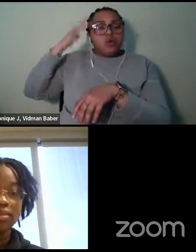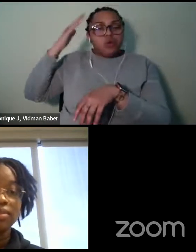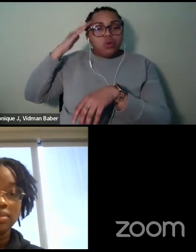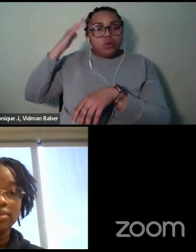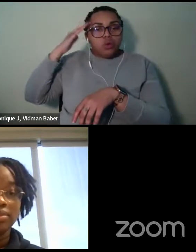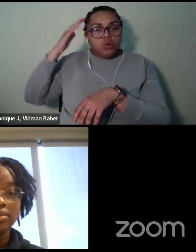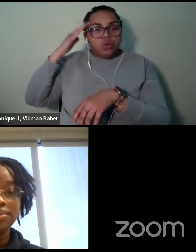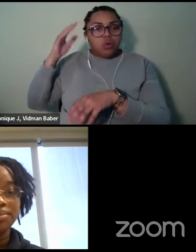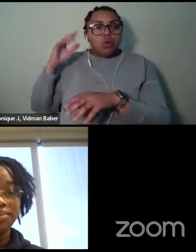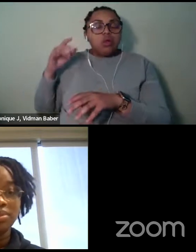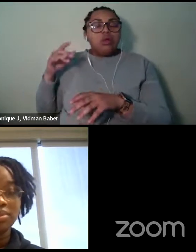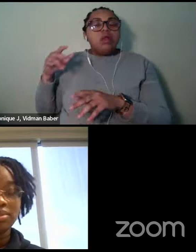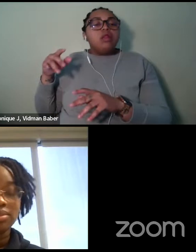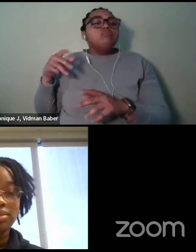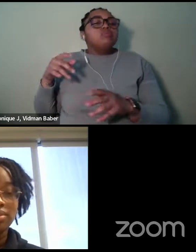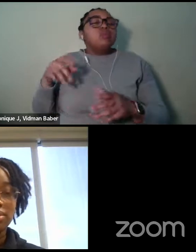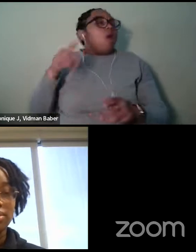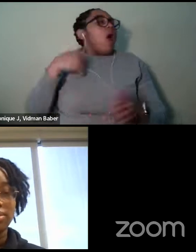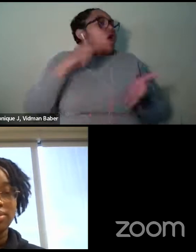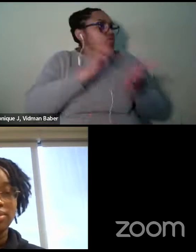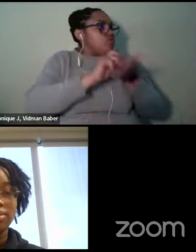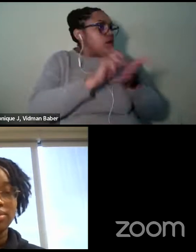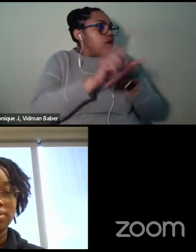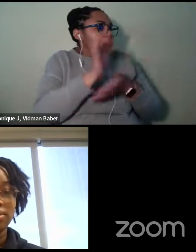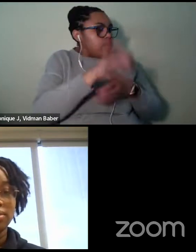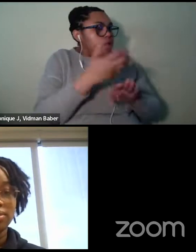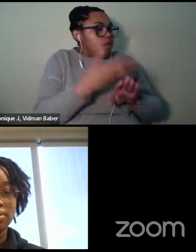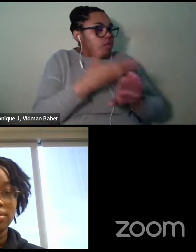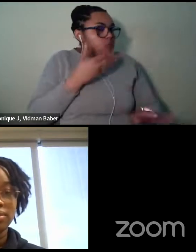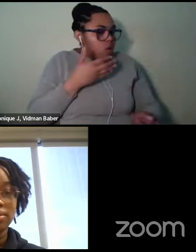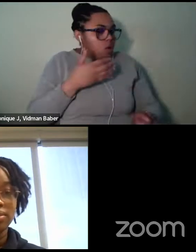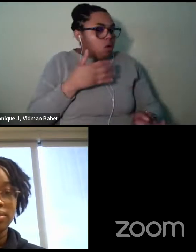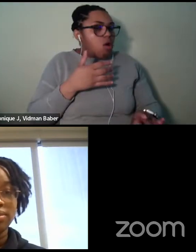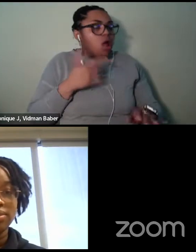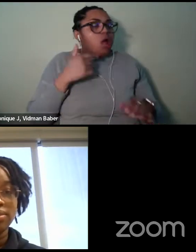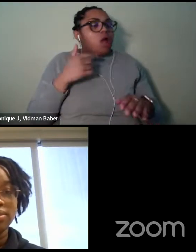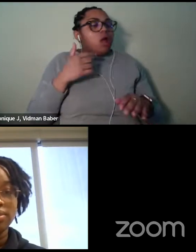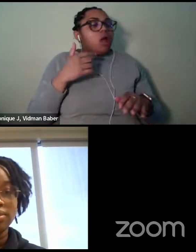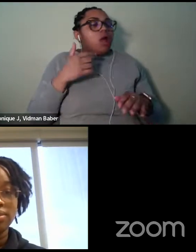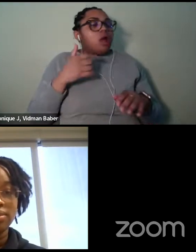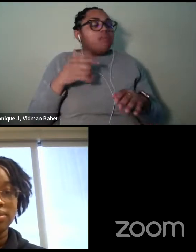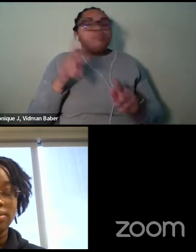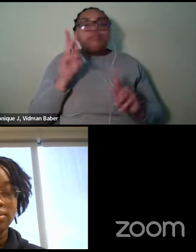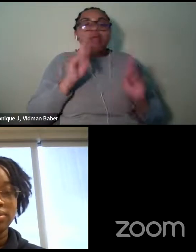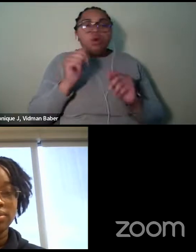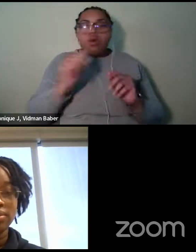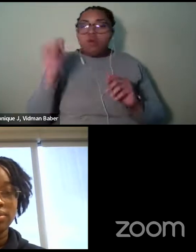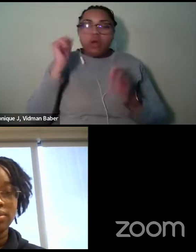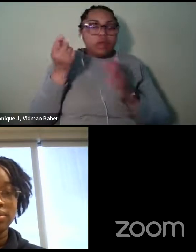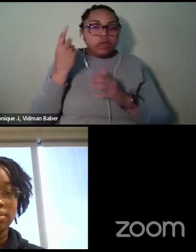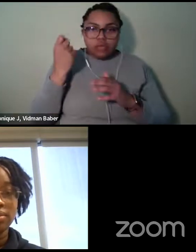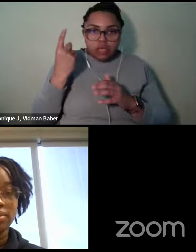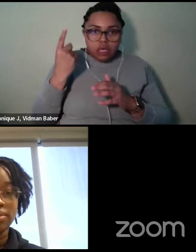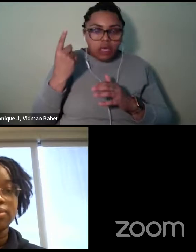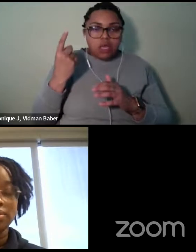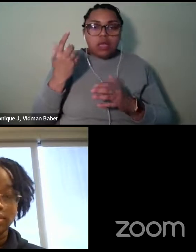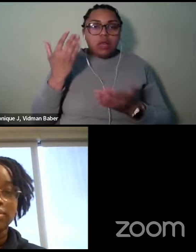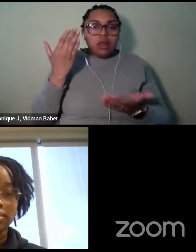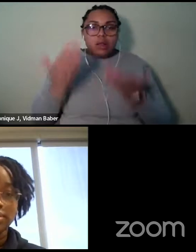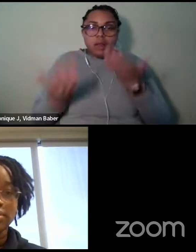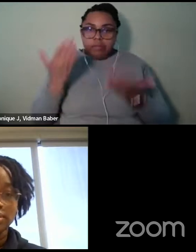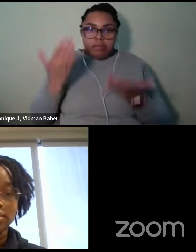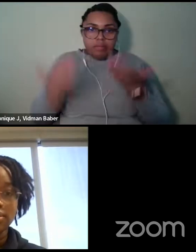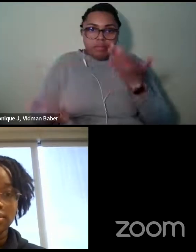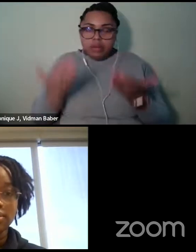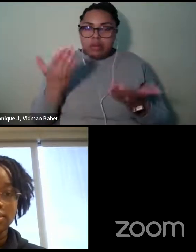before in other pieces. And so I know that there are people who won't understand it, or there might be some pushback or they're like, well,